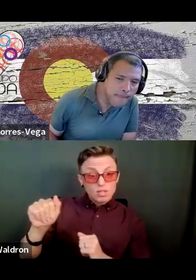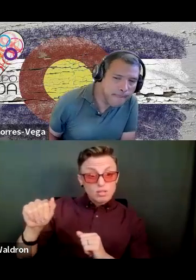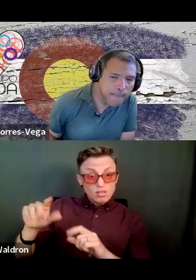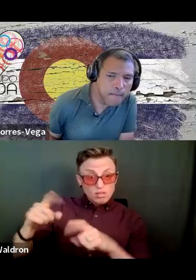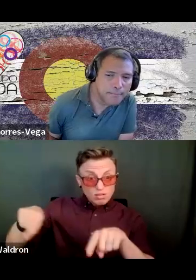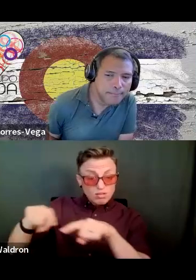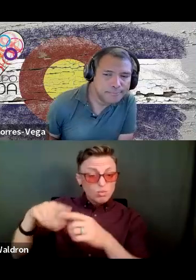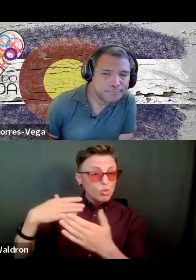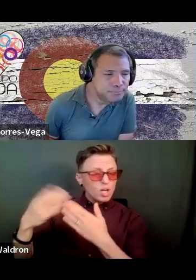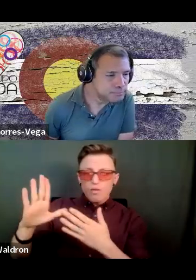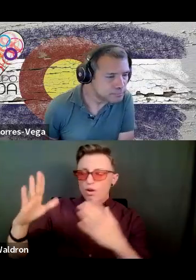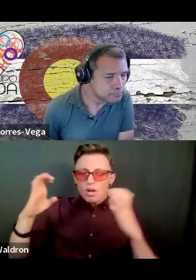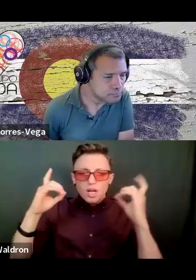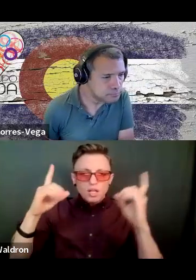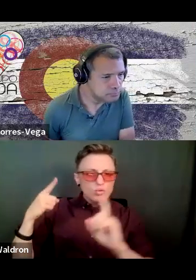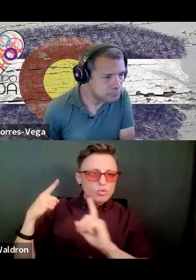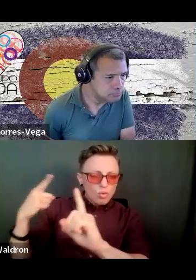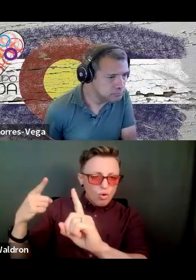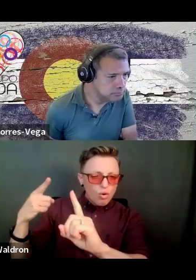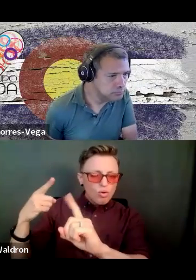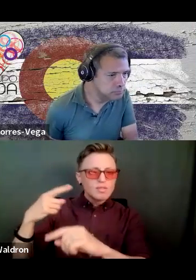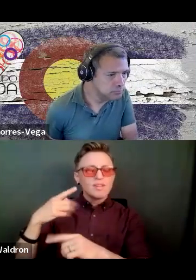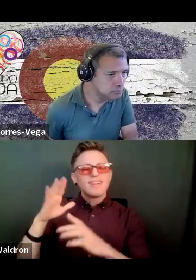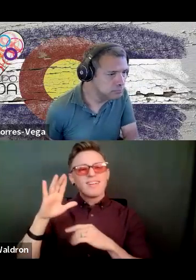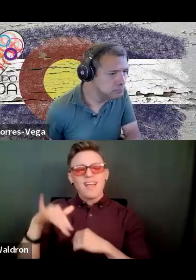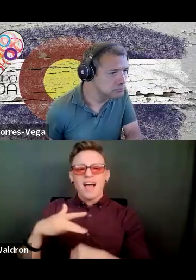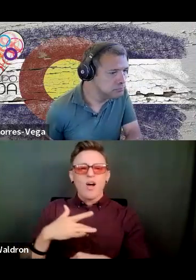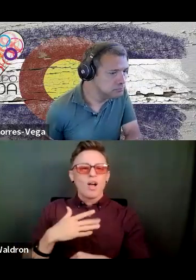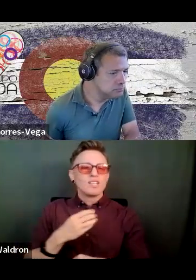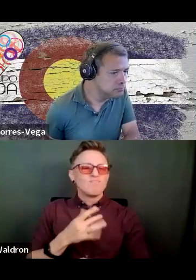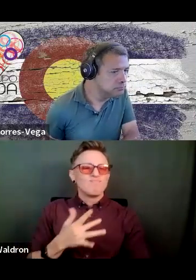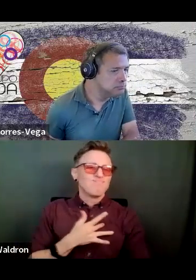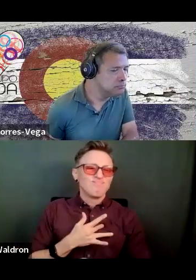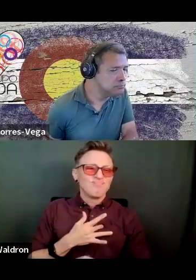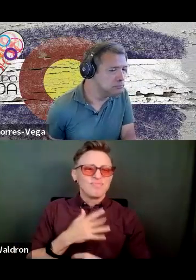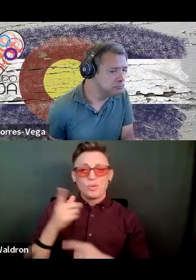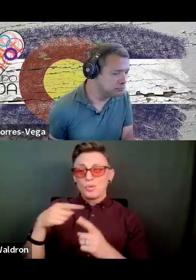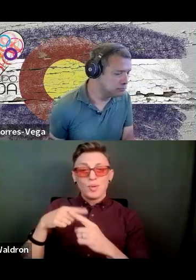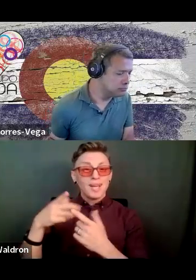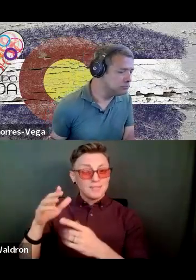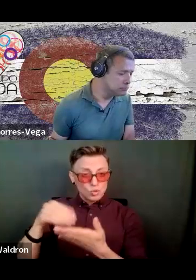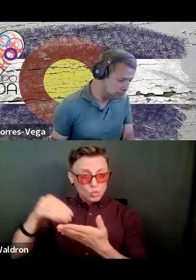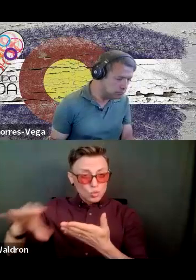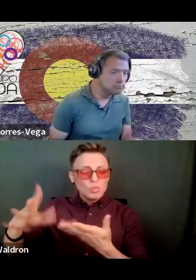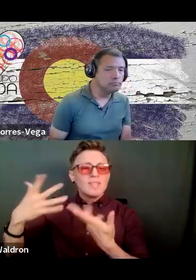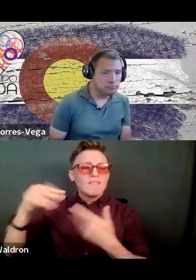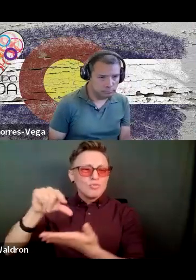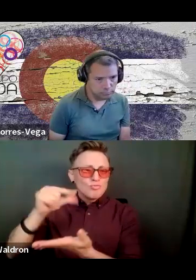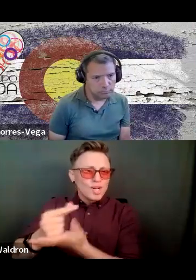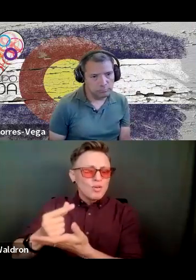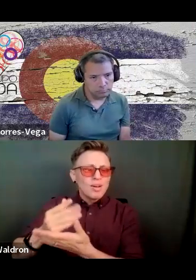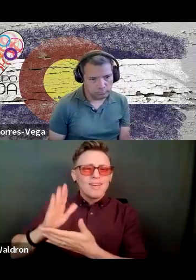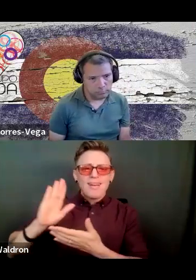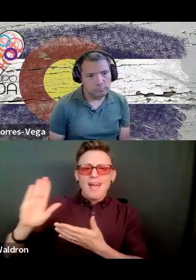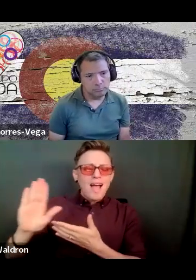reach their educational goals, it really warms my heart when students go on to graduate and change the dynamics of their